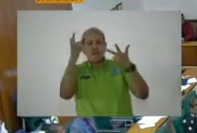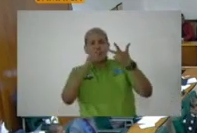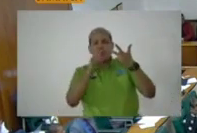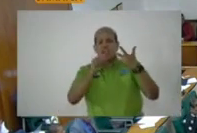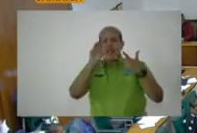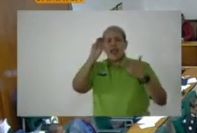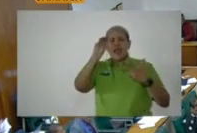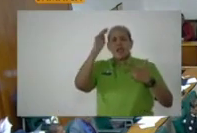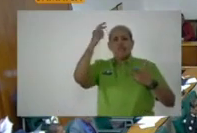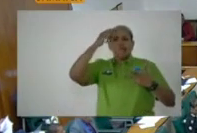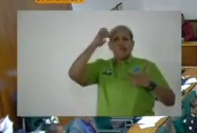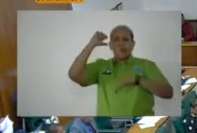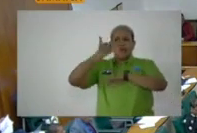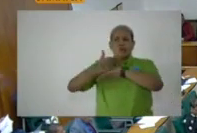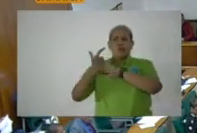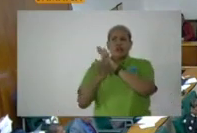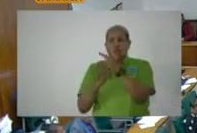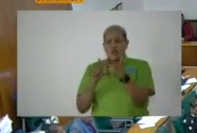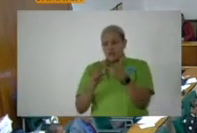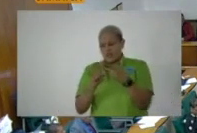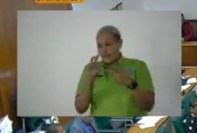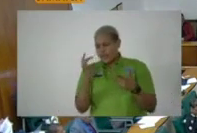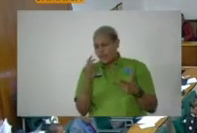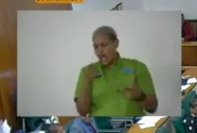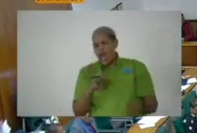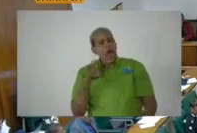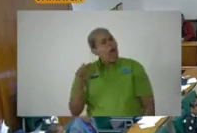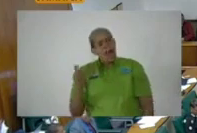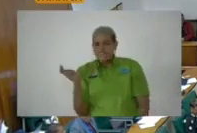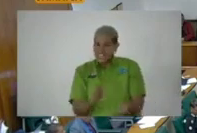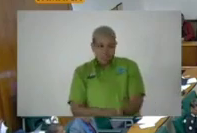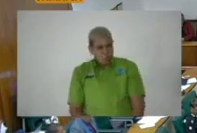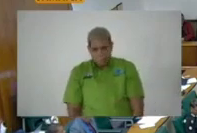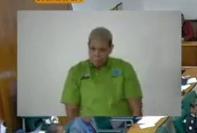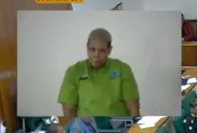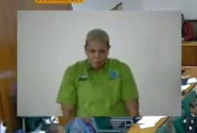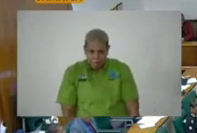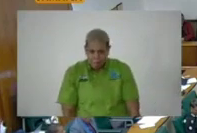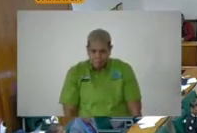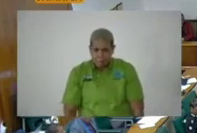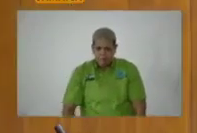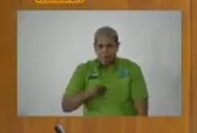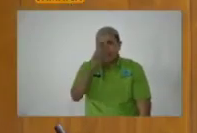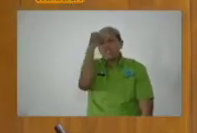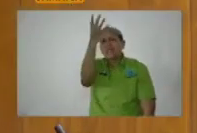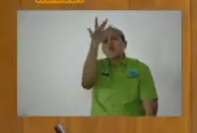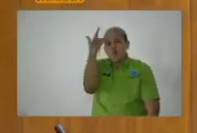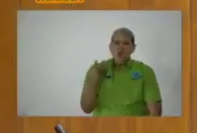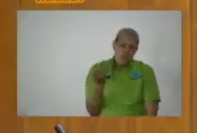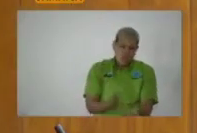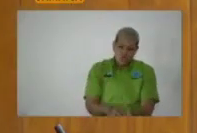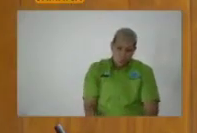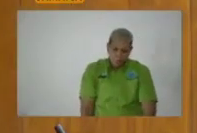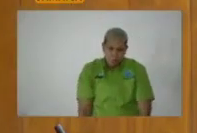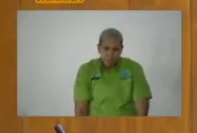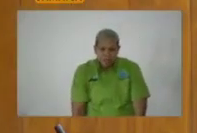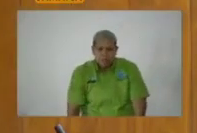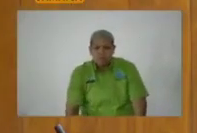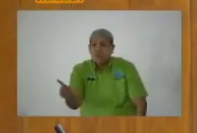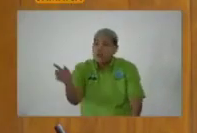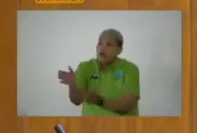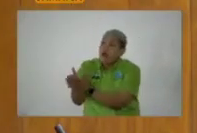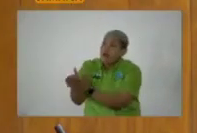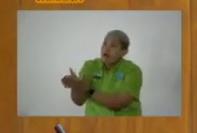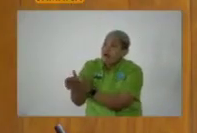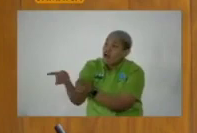the memorandum of objects and reasons, I had to get up. And I'm going to tell you why I get up. To great applause